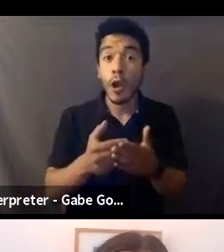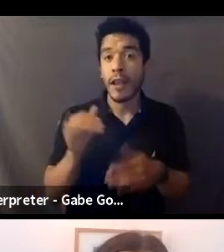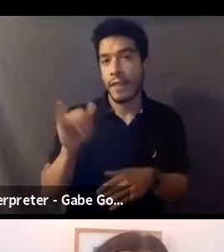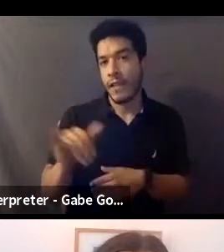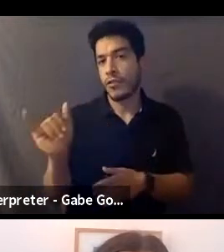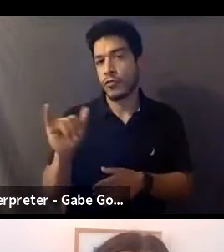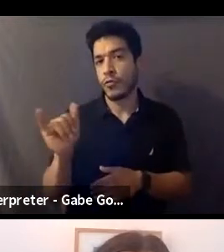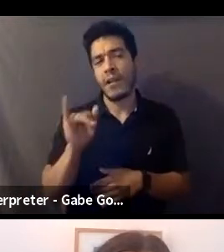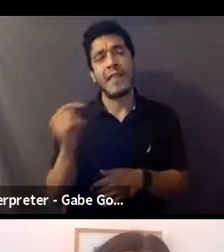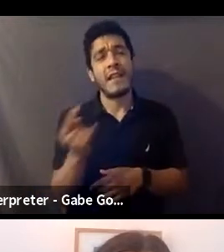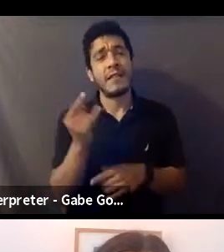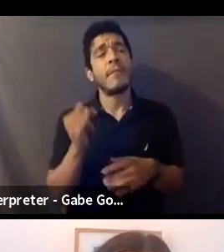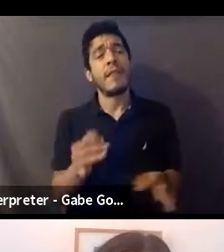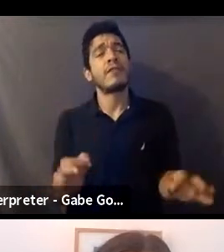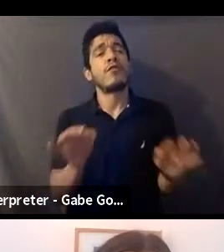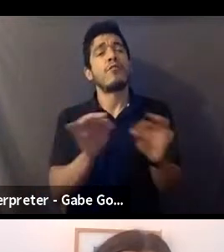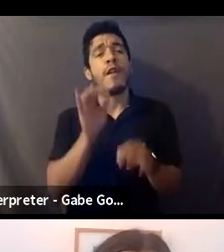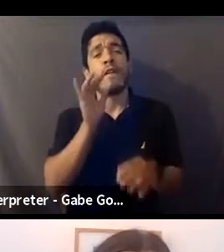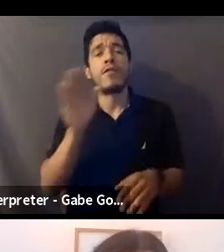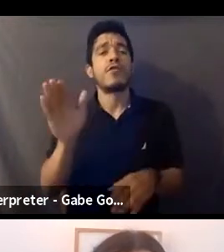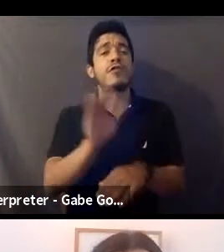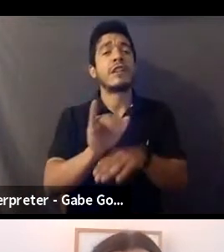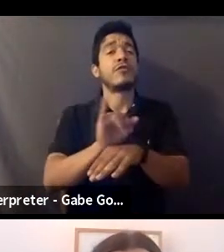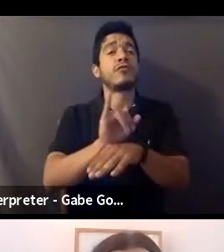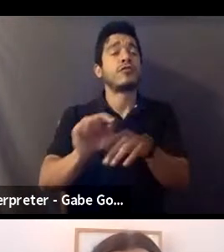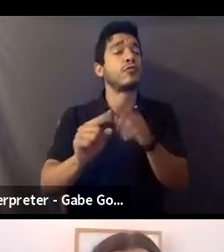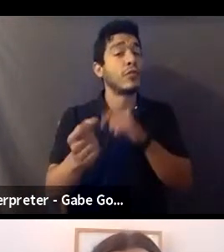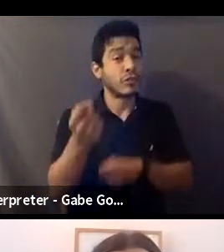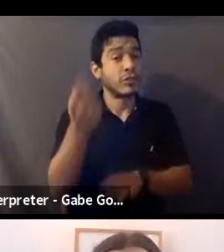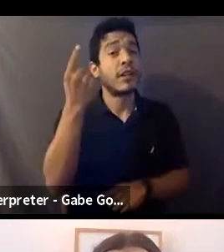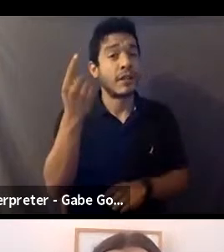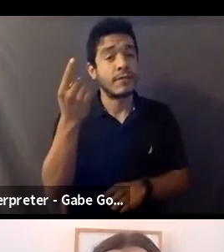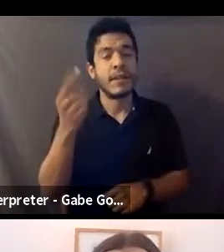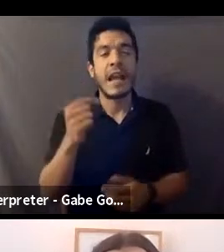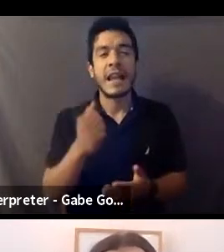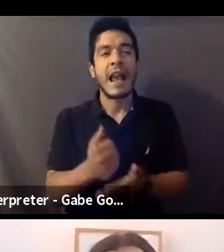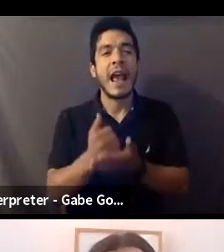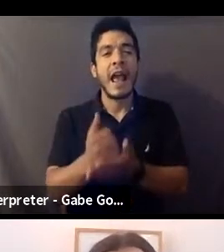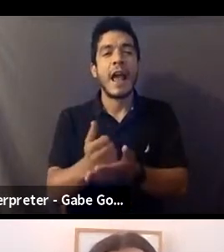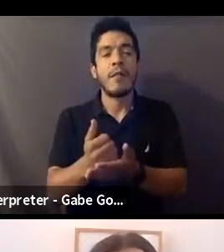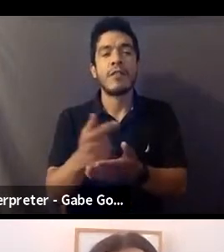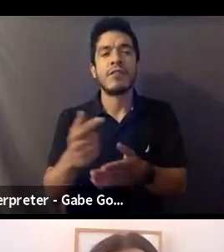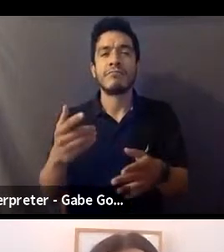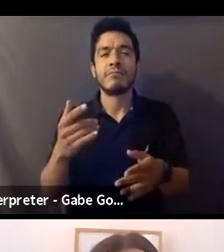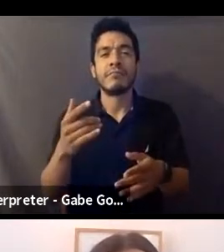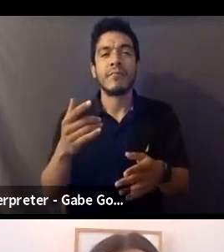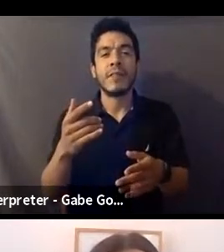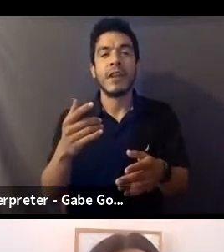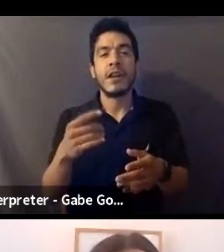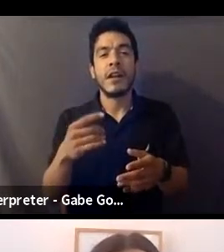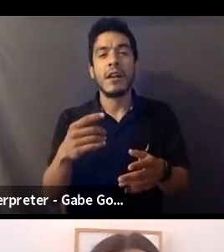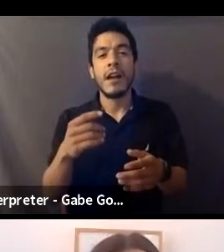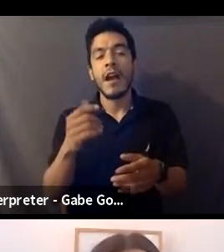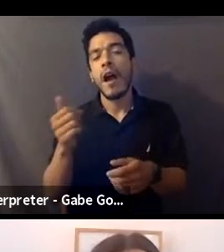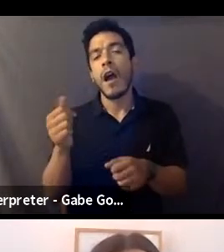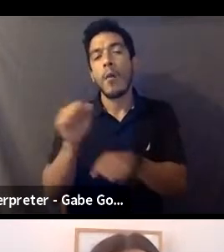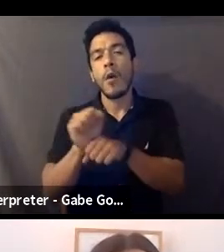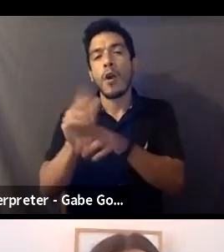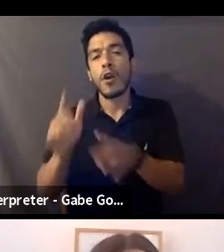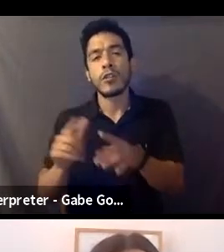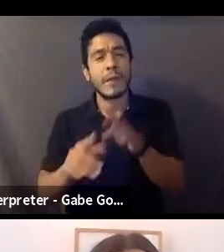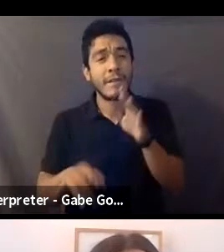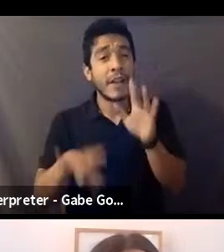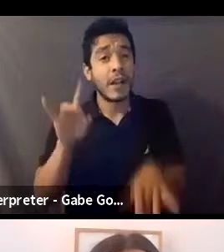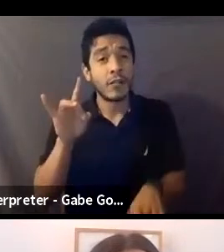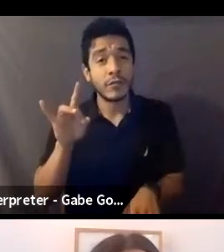something that's important for the industry to understand and helps to flesh out this field. Thank you. know, David,